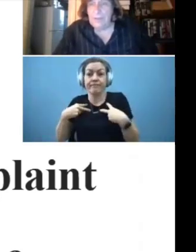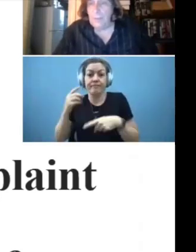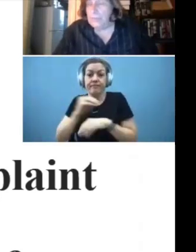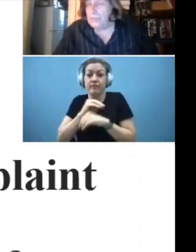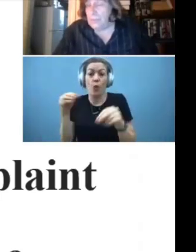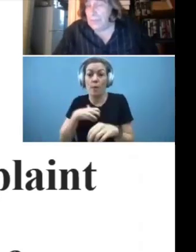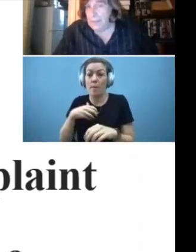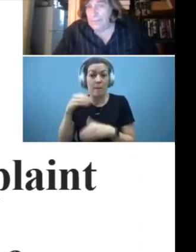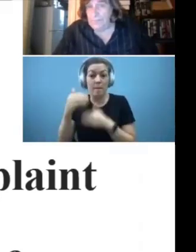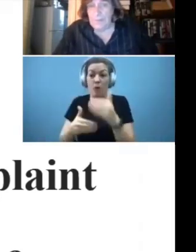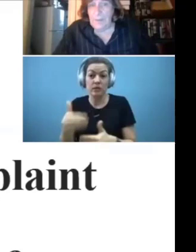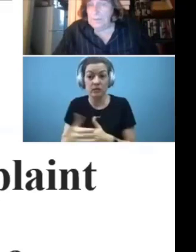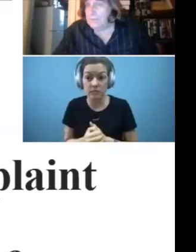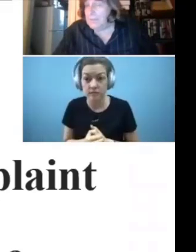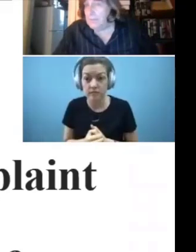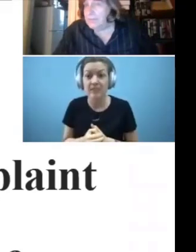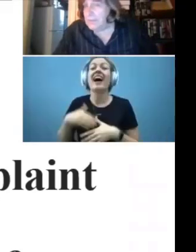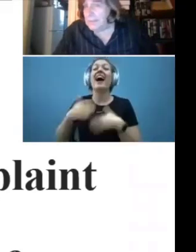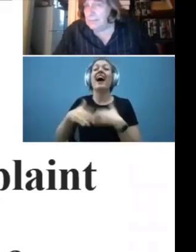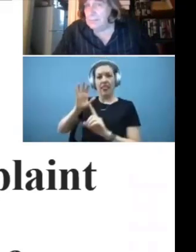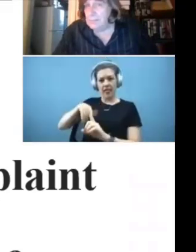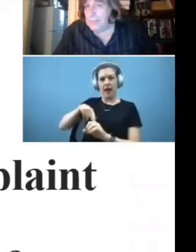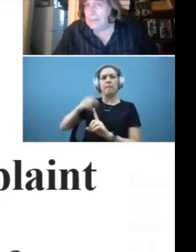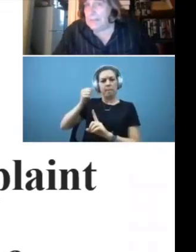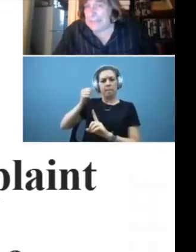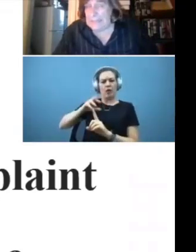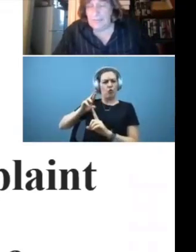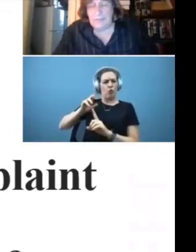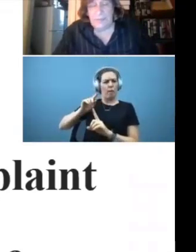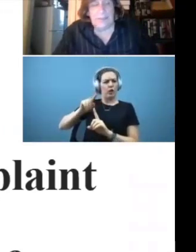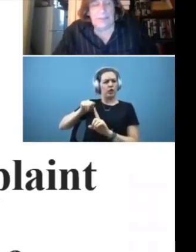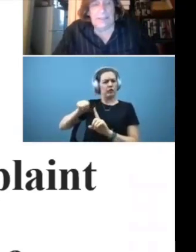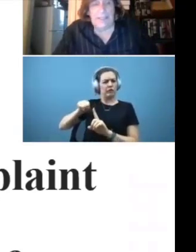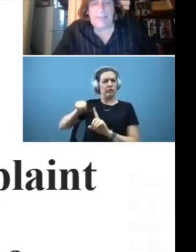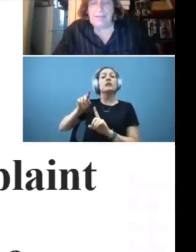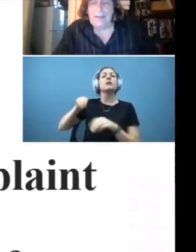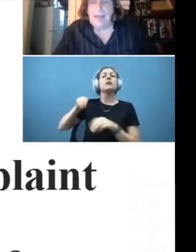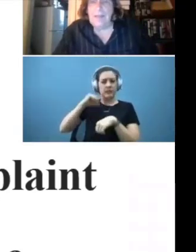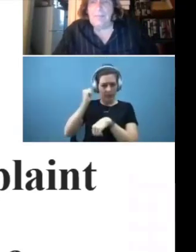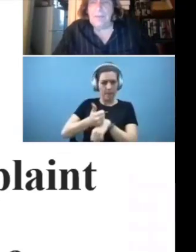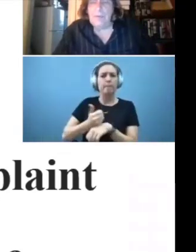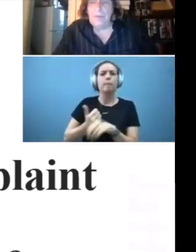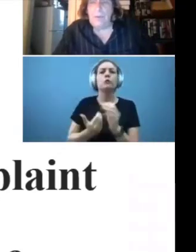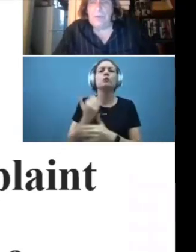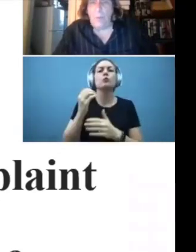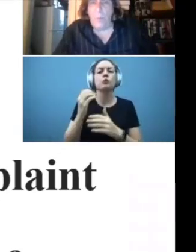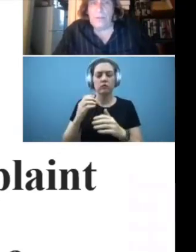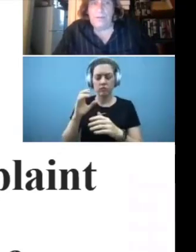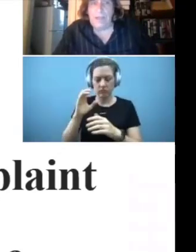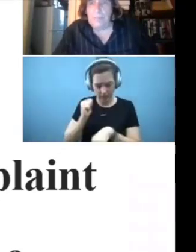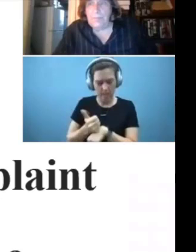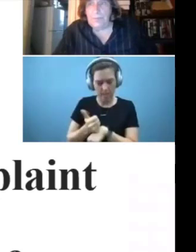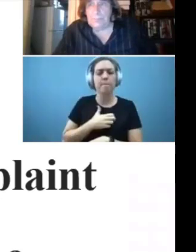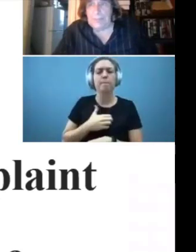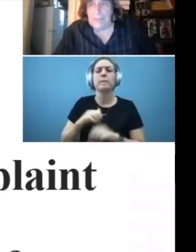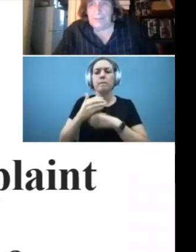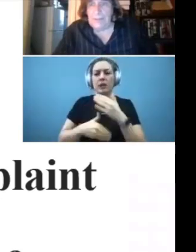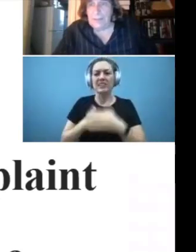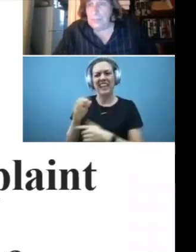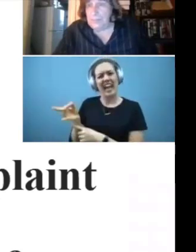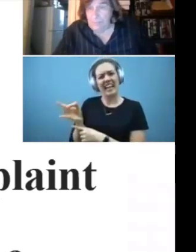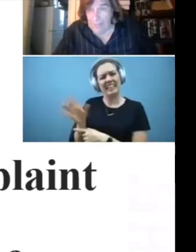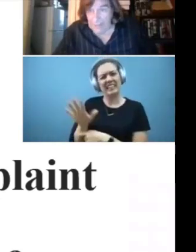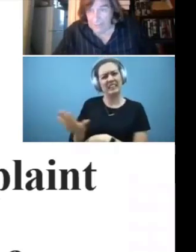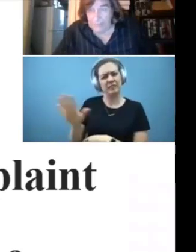was created. I believe that was in the mid-80s. At that time, there was only one type of complaint